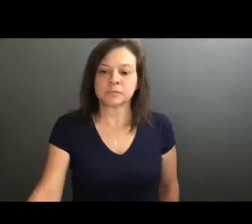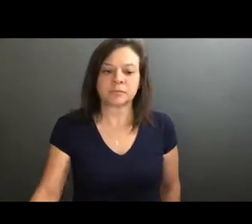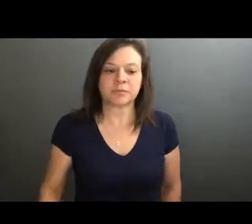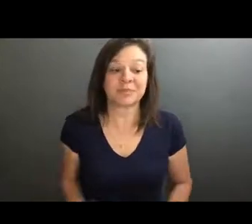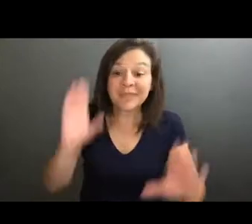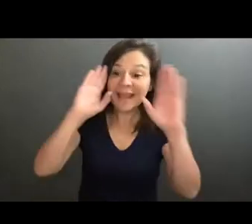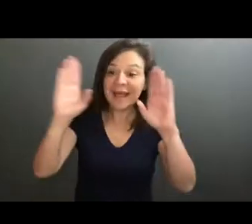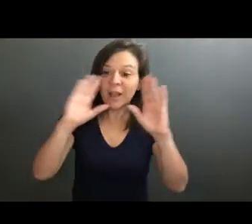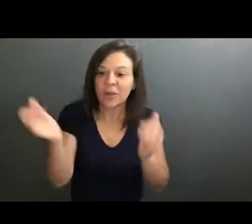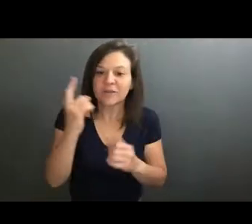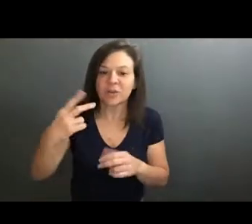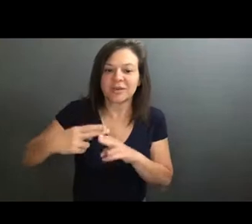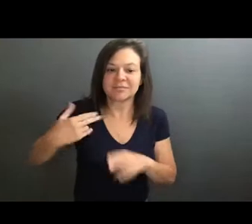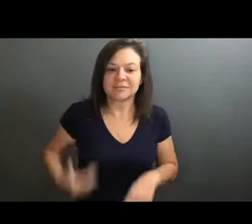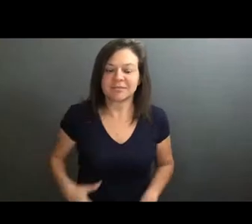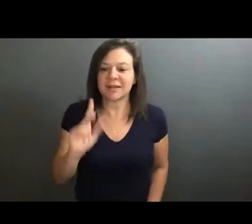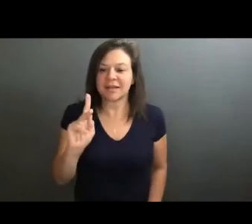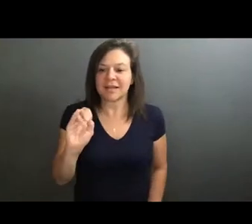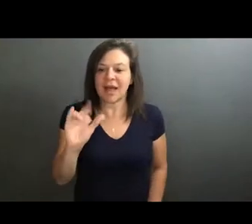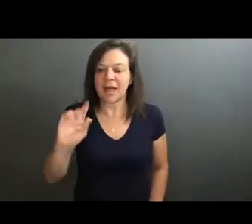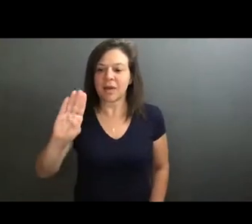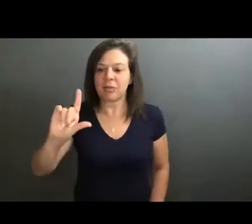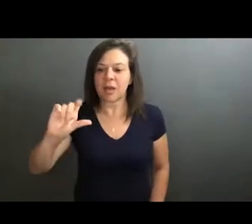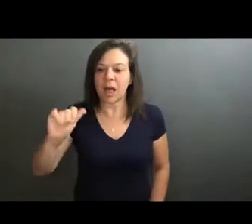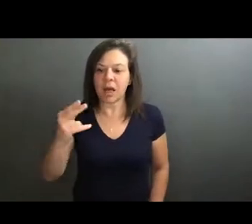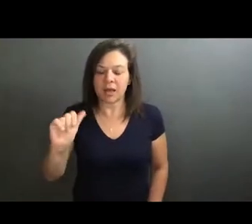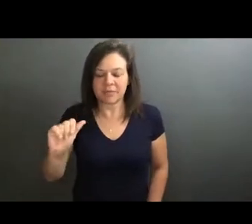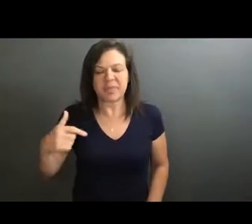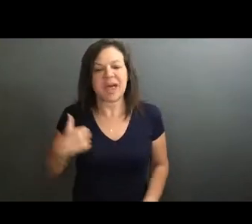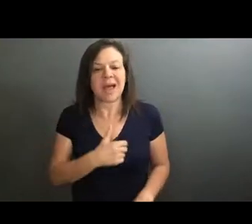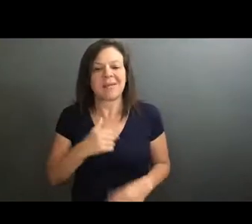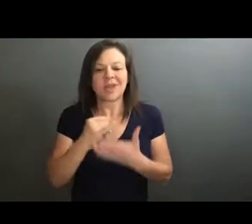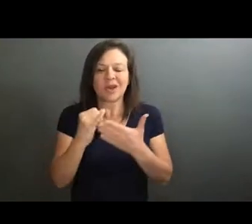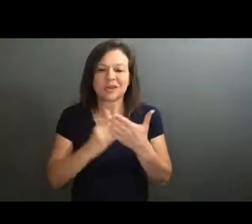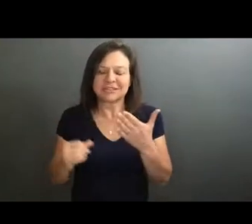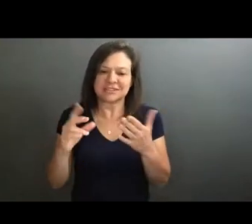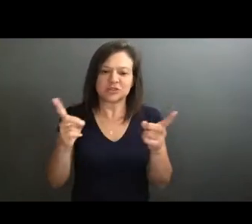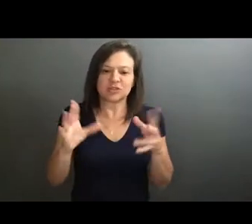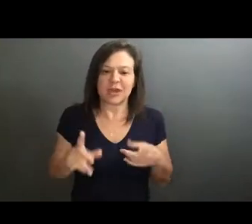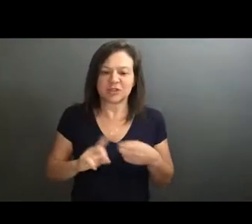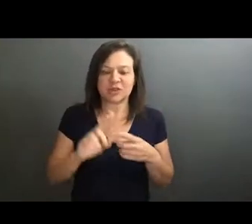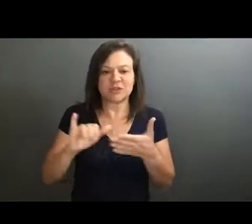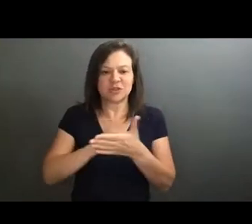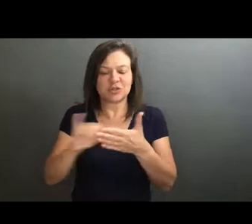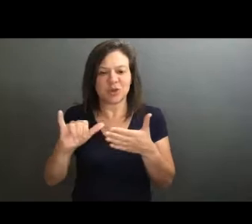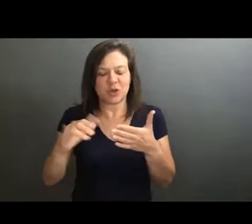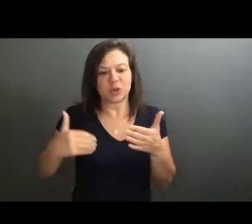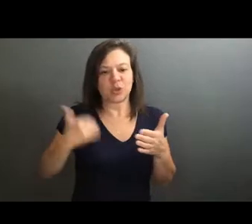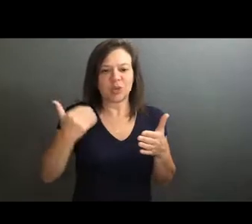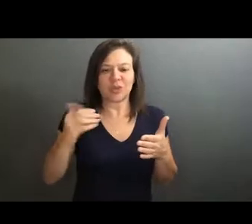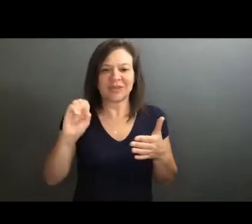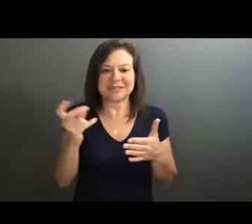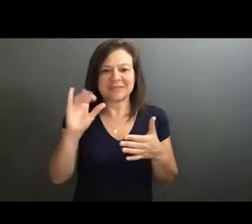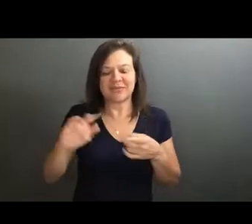Hello, everyone. My name is Kyle Blaha. I'm the Artistic Director of New York Youth Symphony Composition, and welcome to the New York Youth Symphony Artist